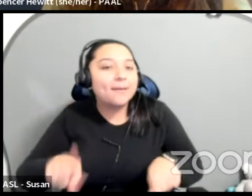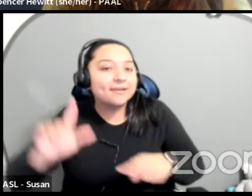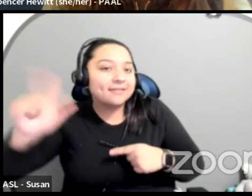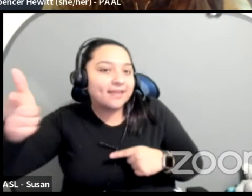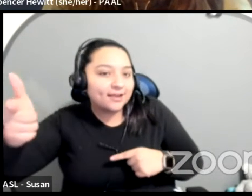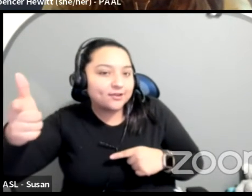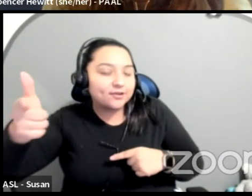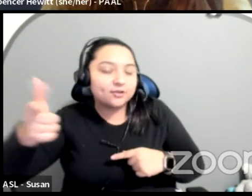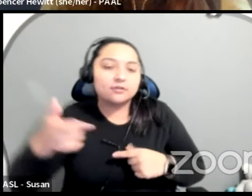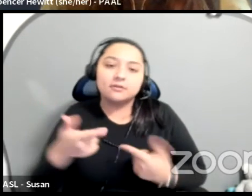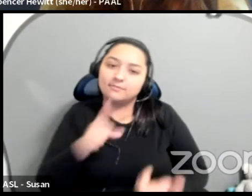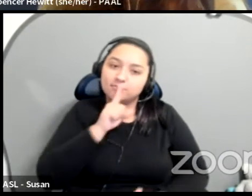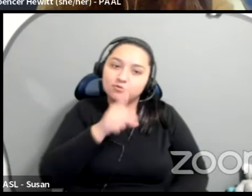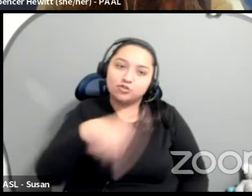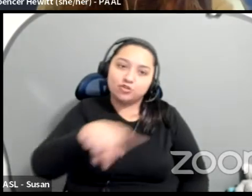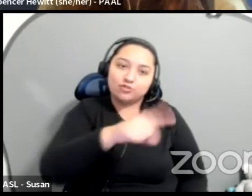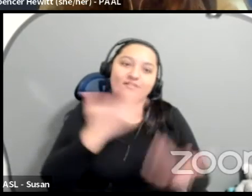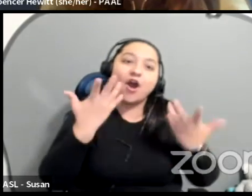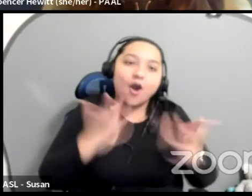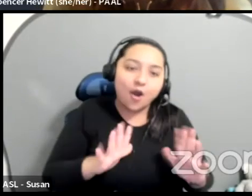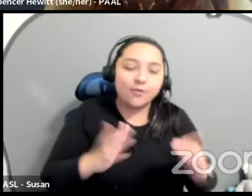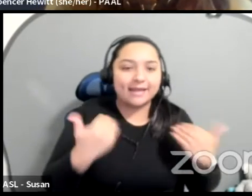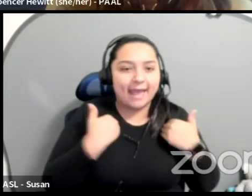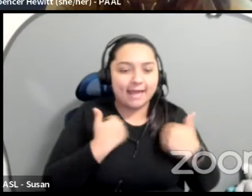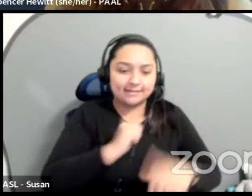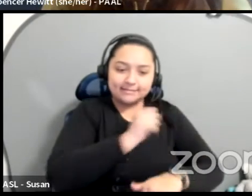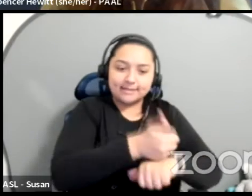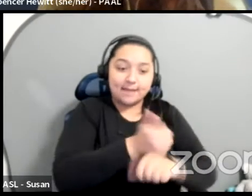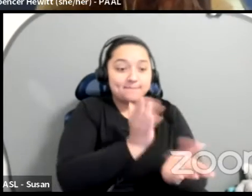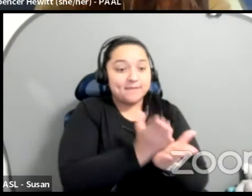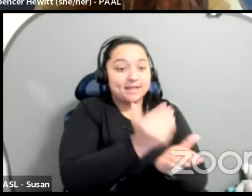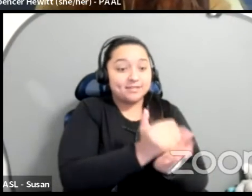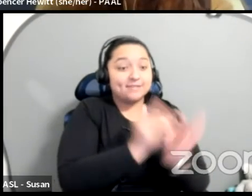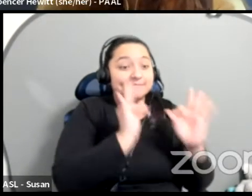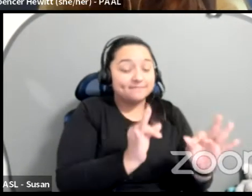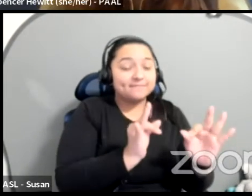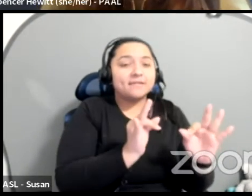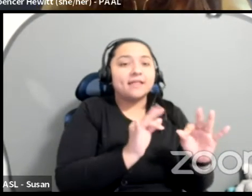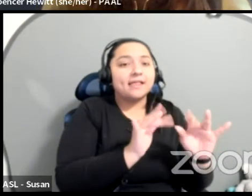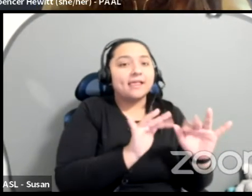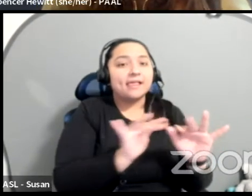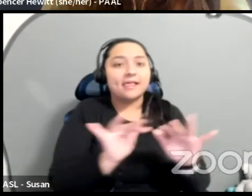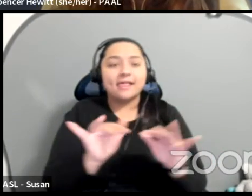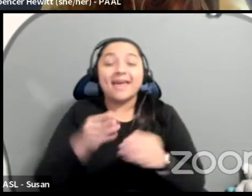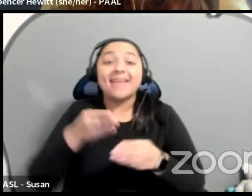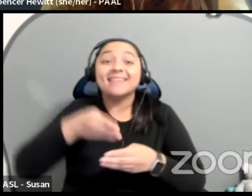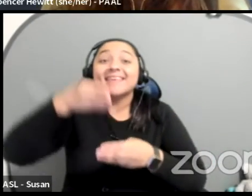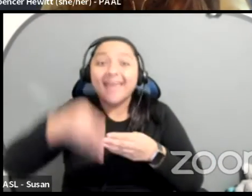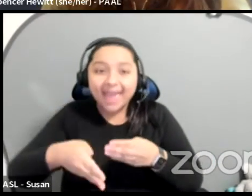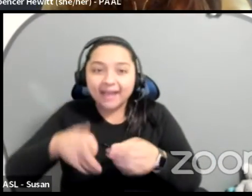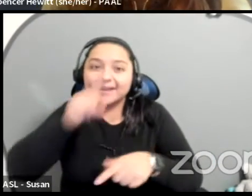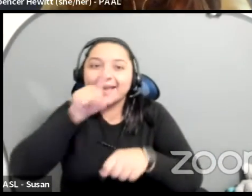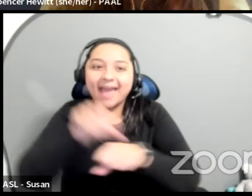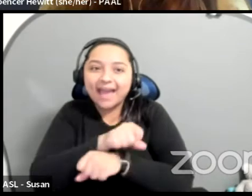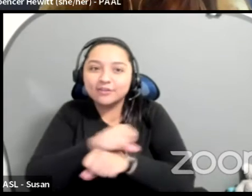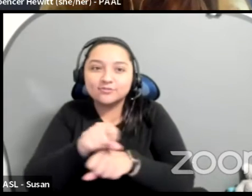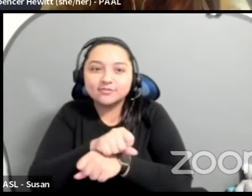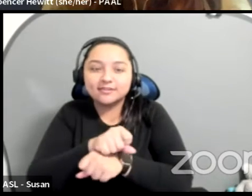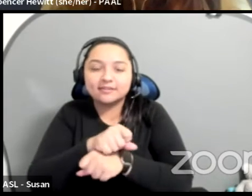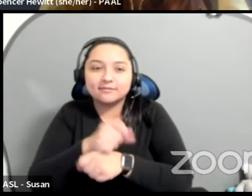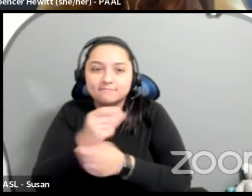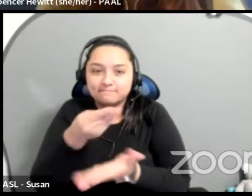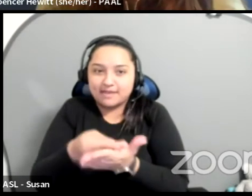I'm sure you've had the budget for your project. And then the final actual, the, you know, the, the actuals at the end, how did